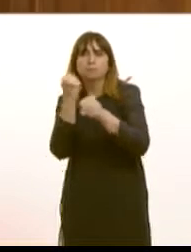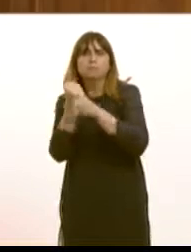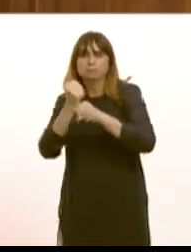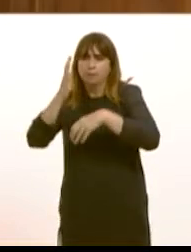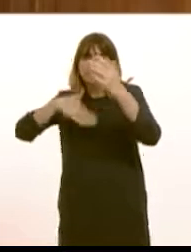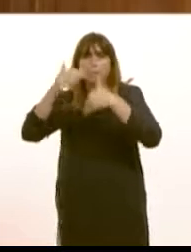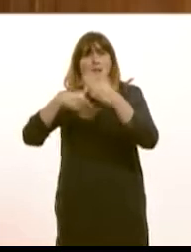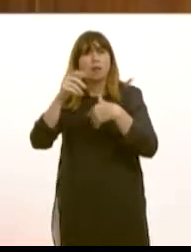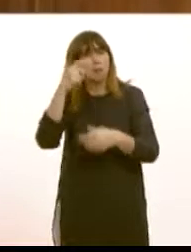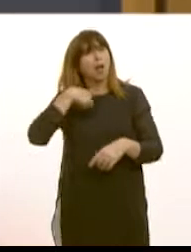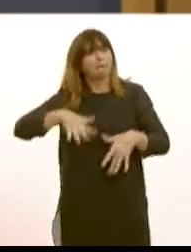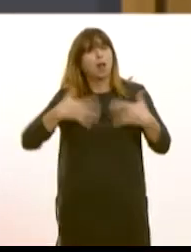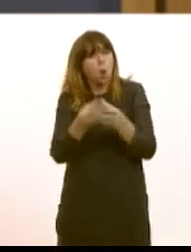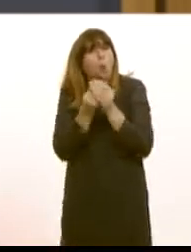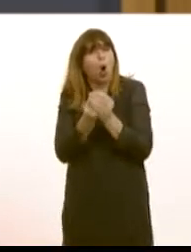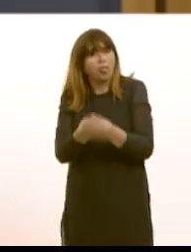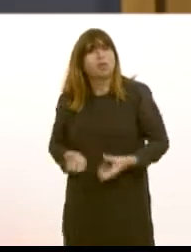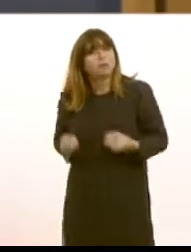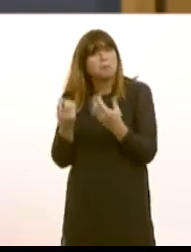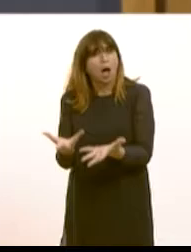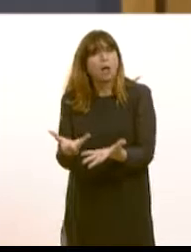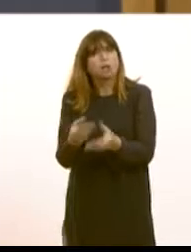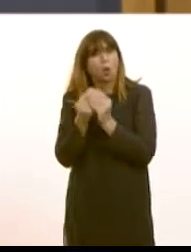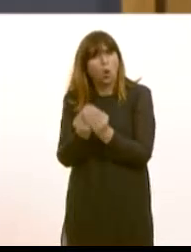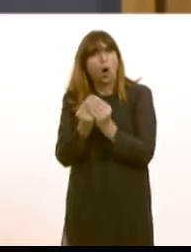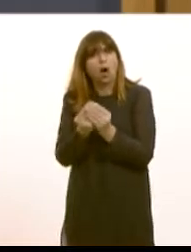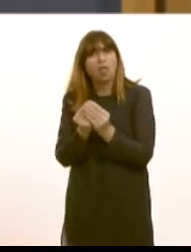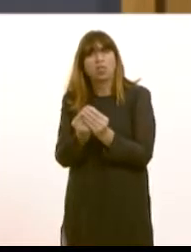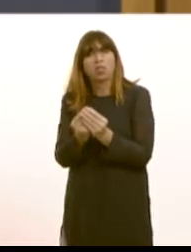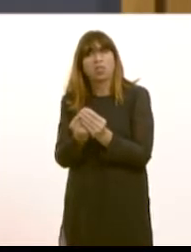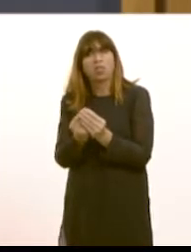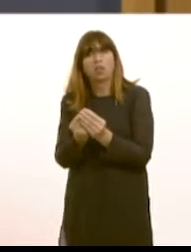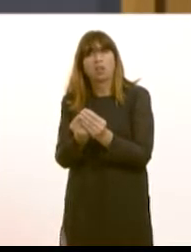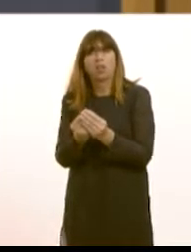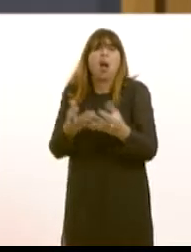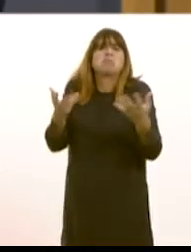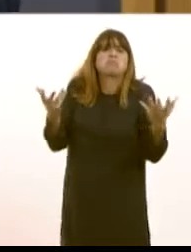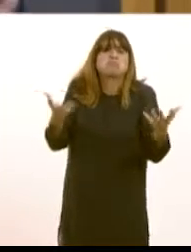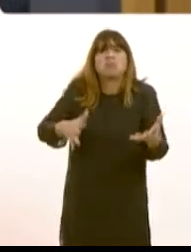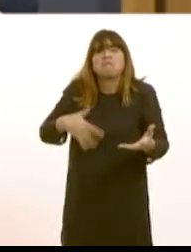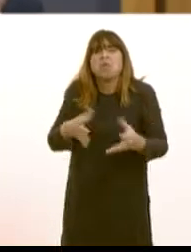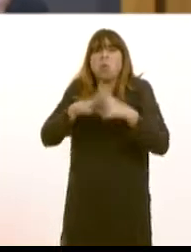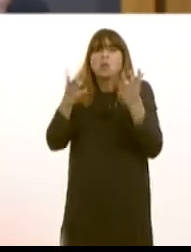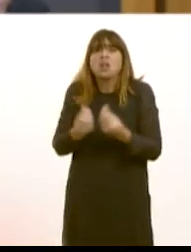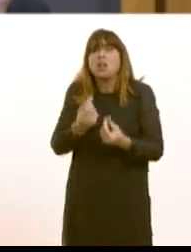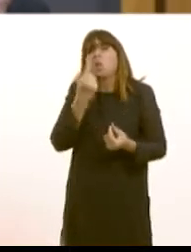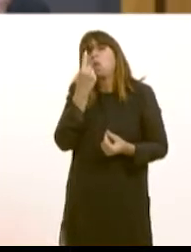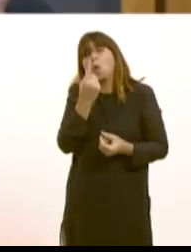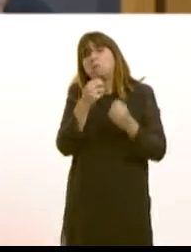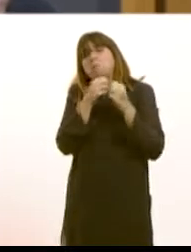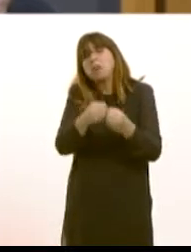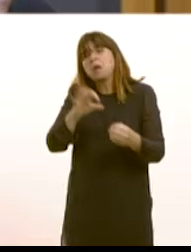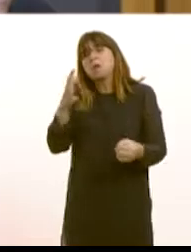that's justifiable in its own right. We're talking about here probably something of the order of £1 to £1.5